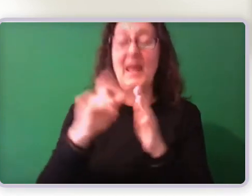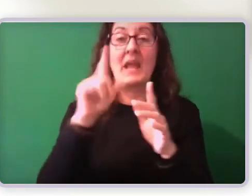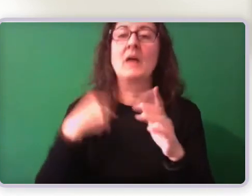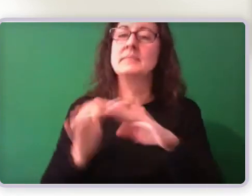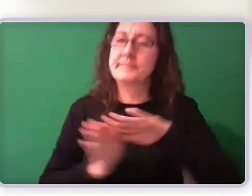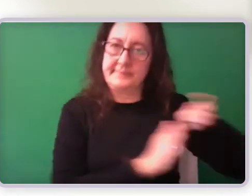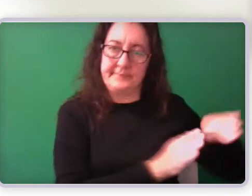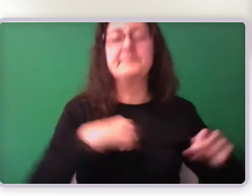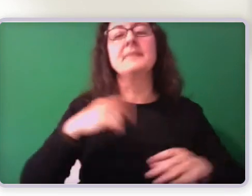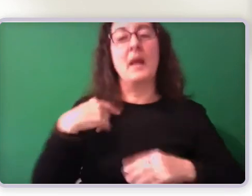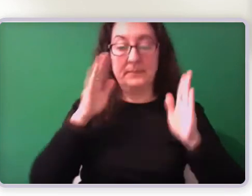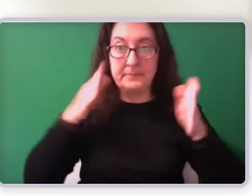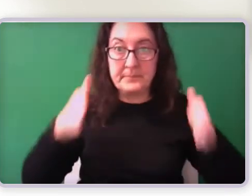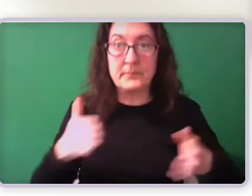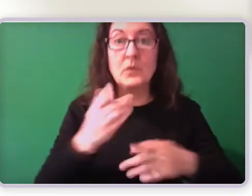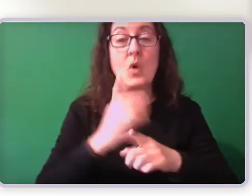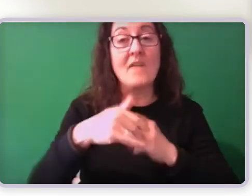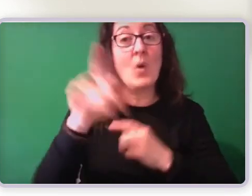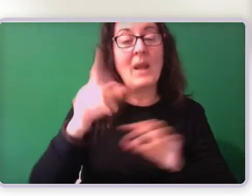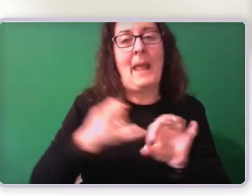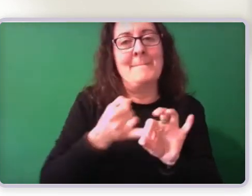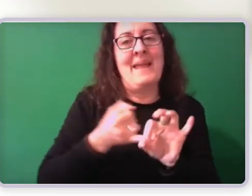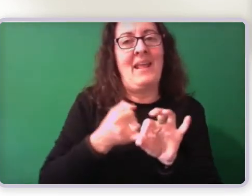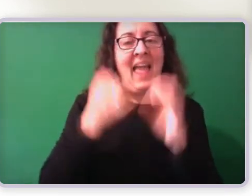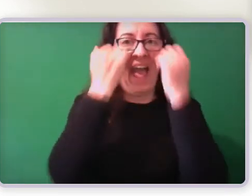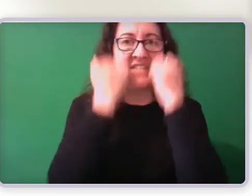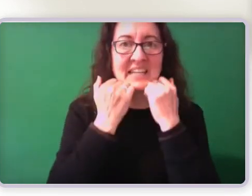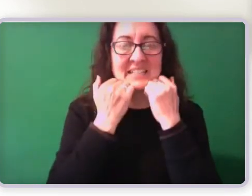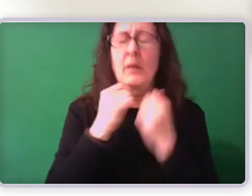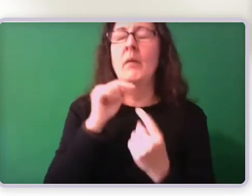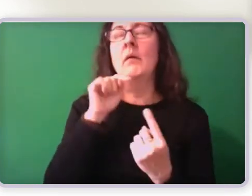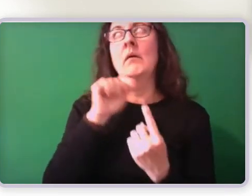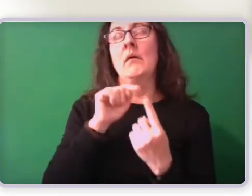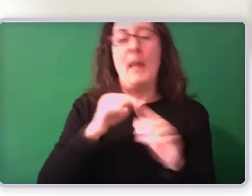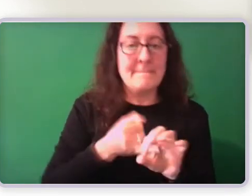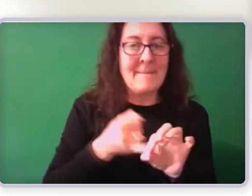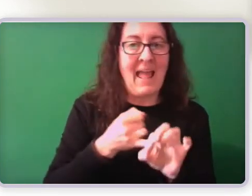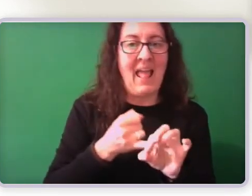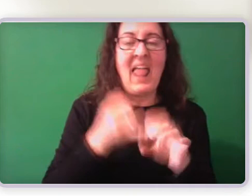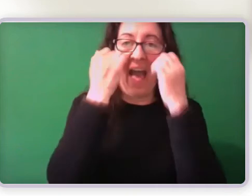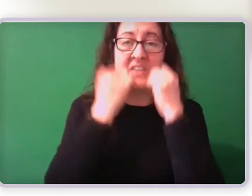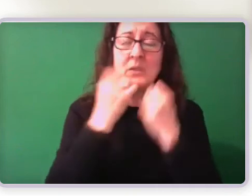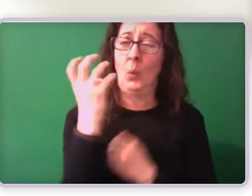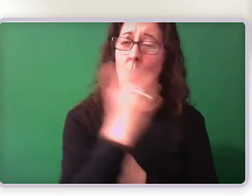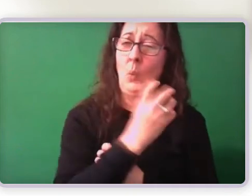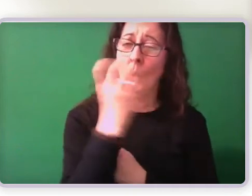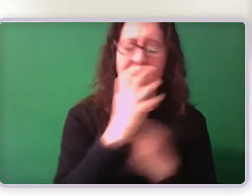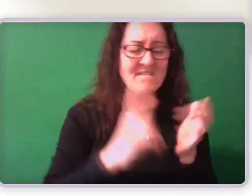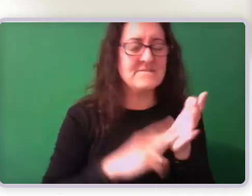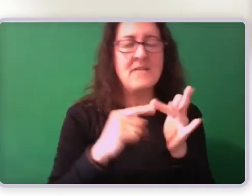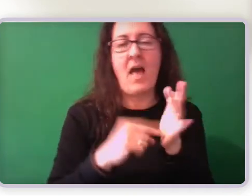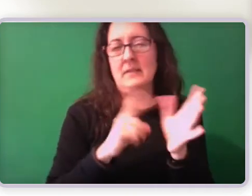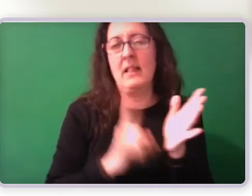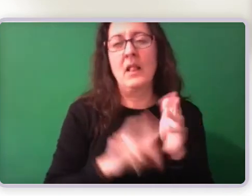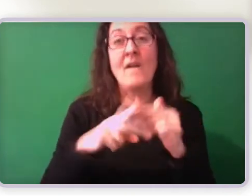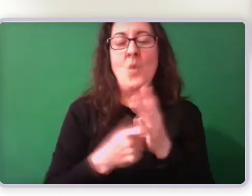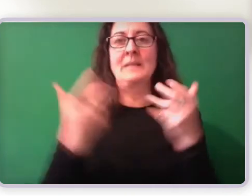is vital to the likely success of applications and appeals. It is essentially what is being